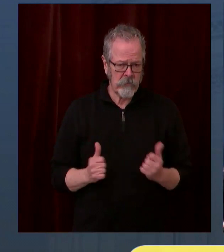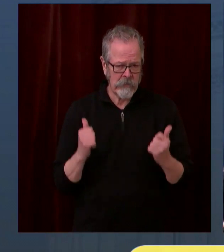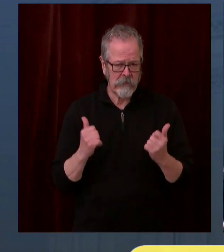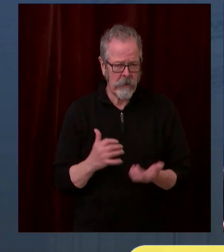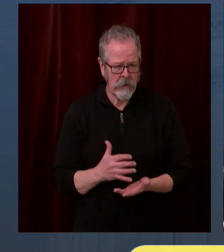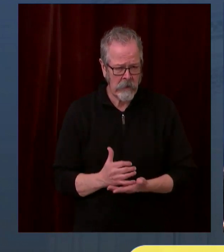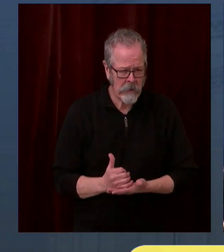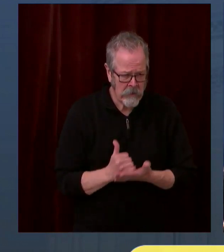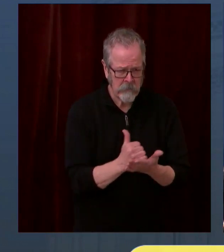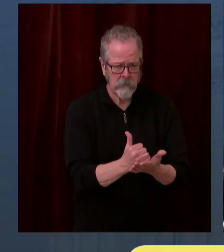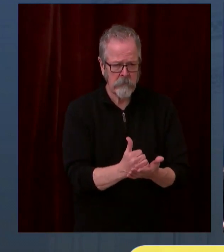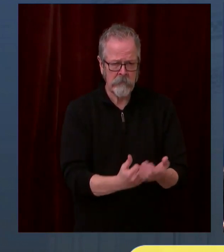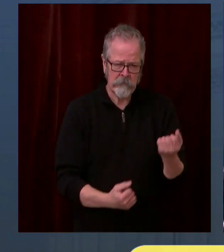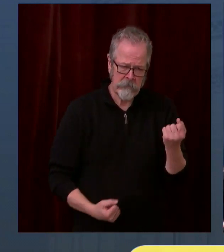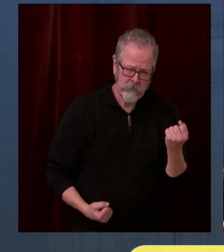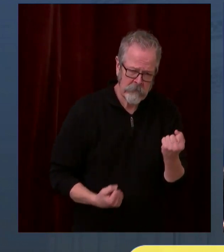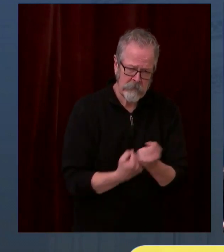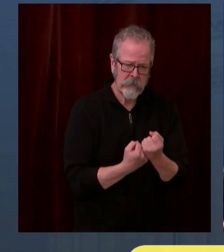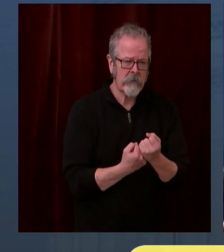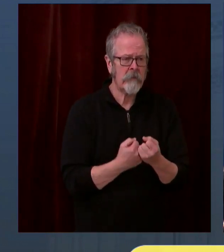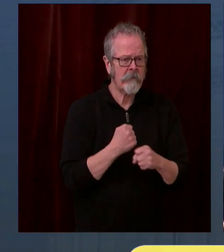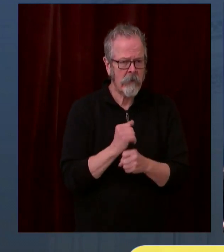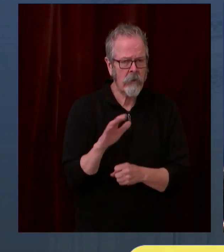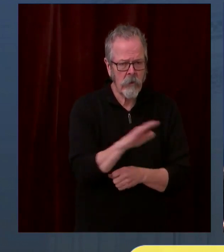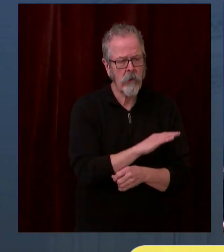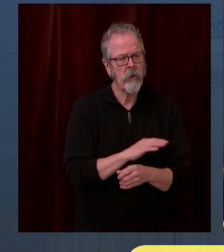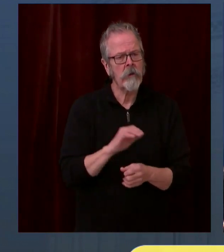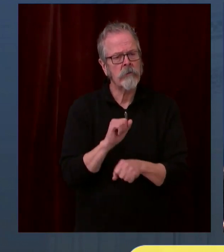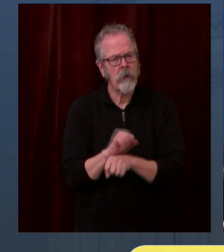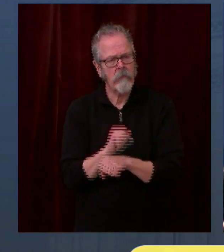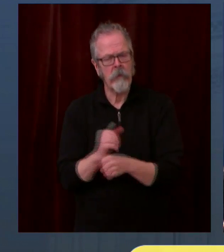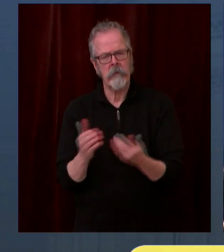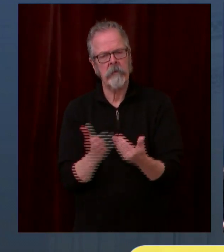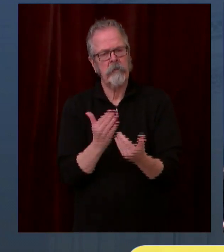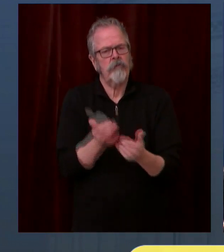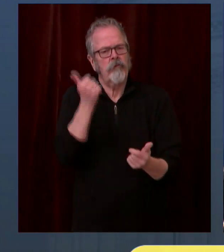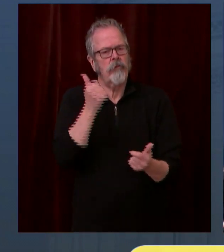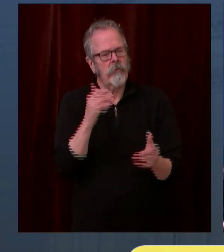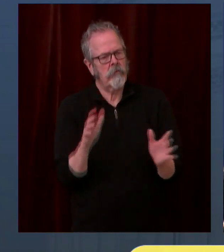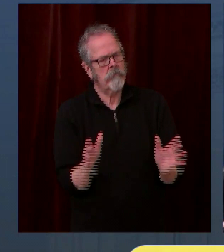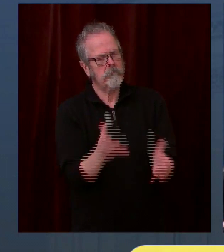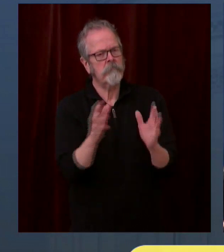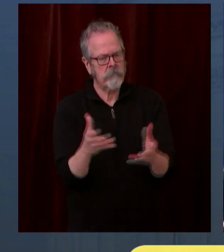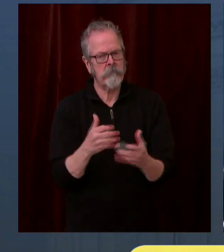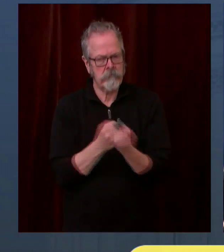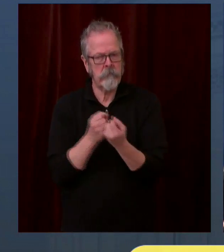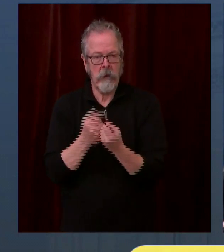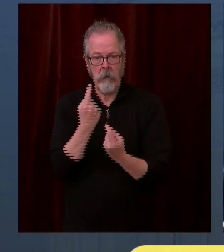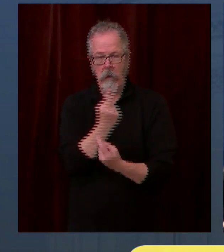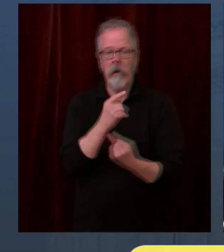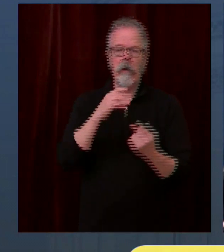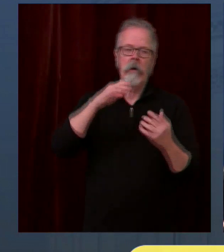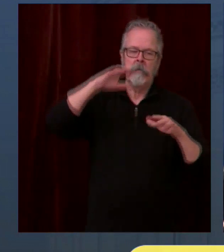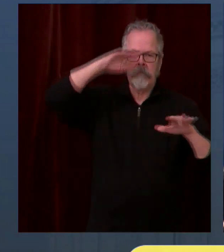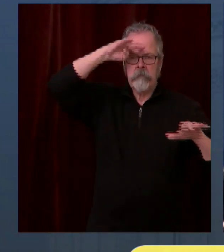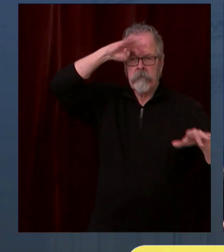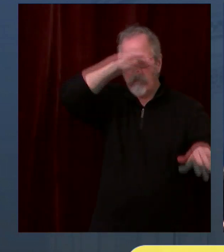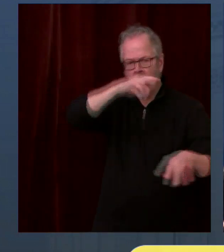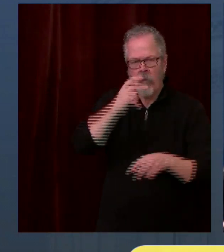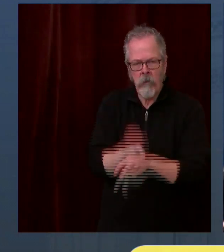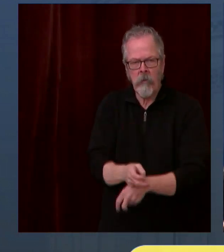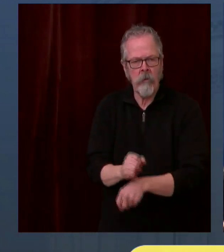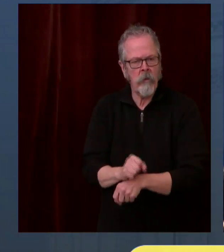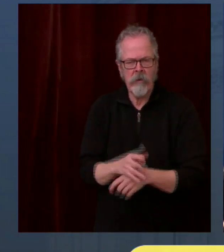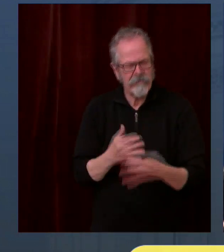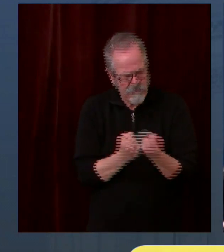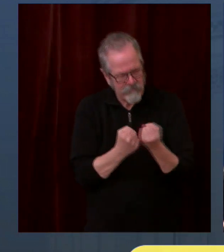do some difficult work. And we believe we're all capable of doing that if we work together. Before I take